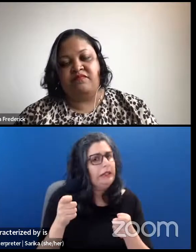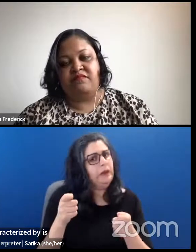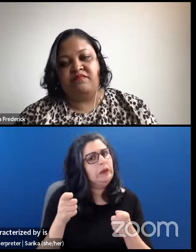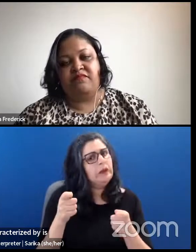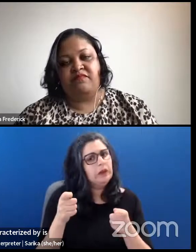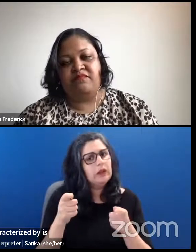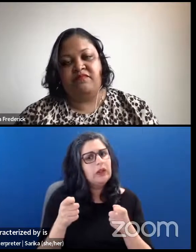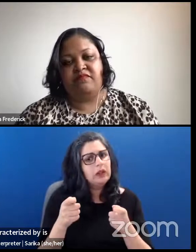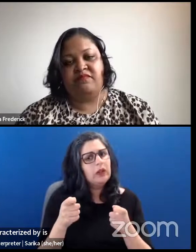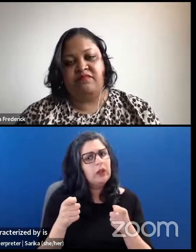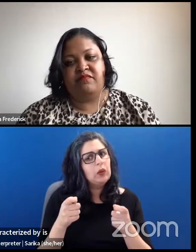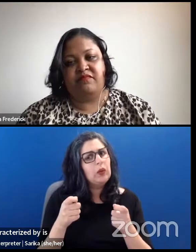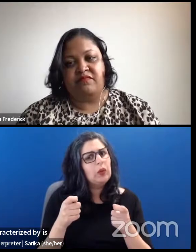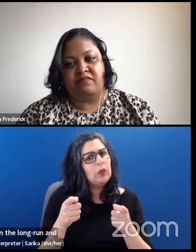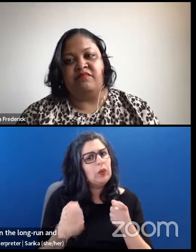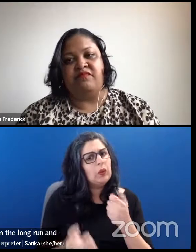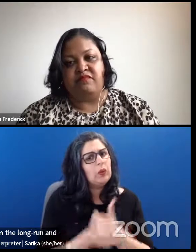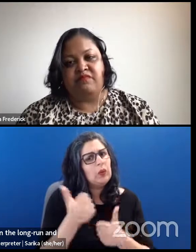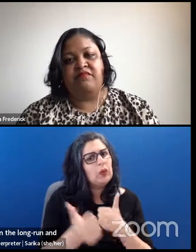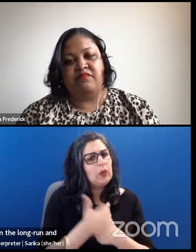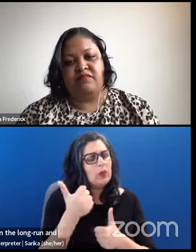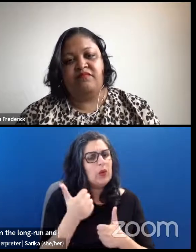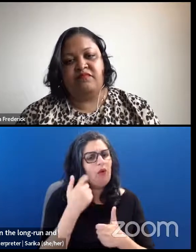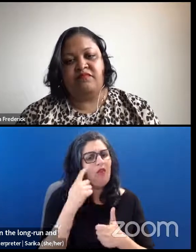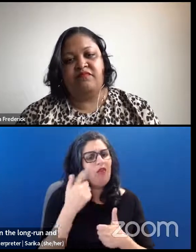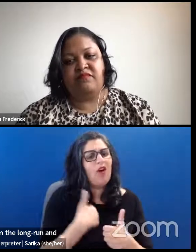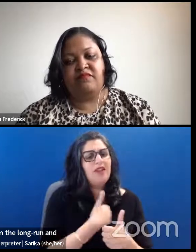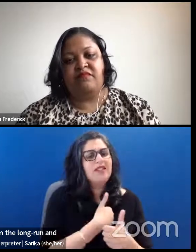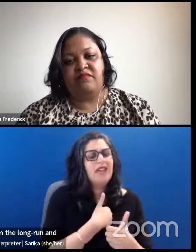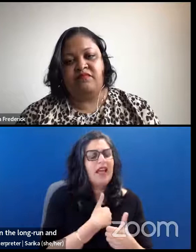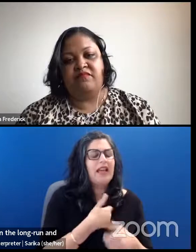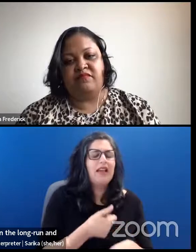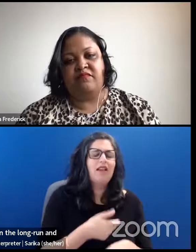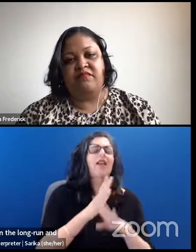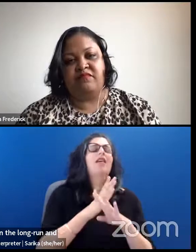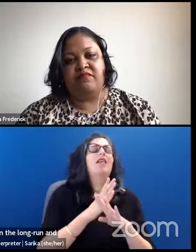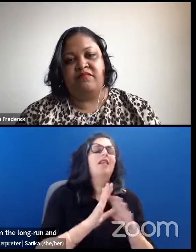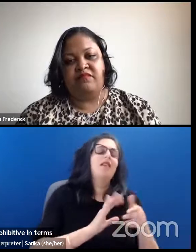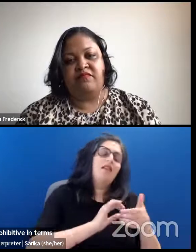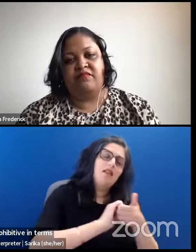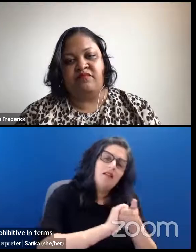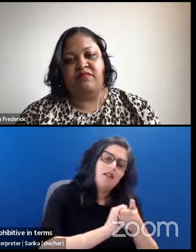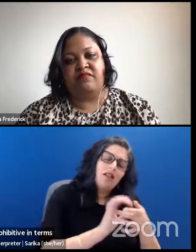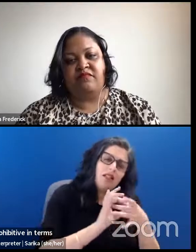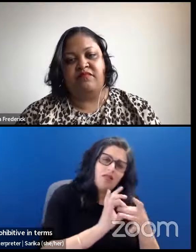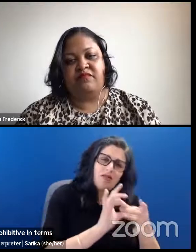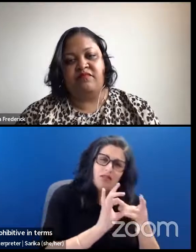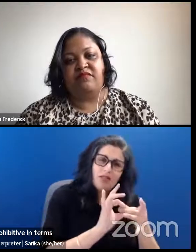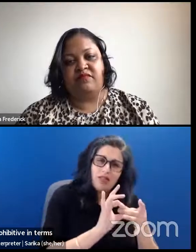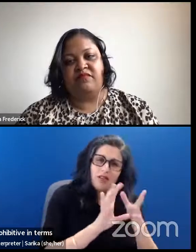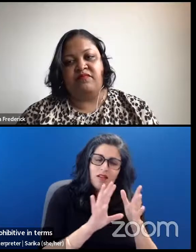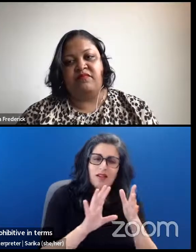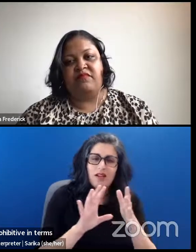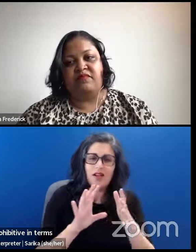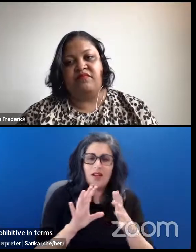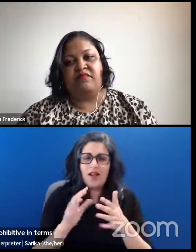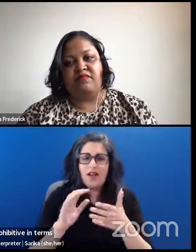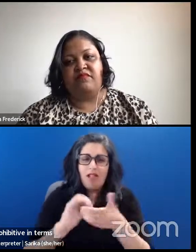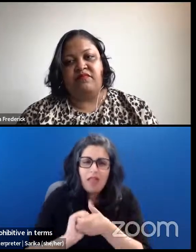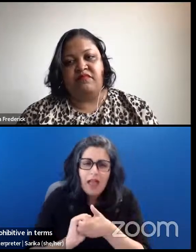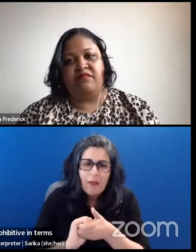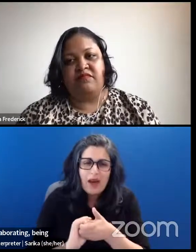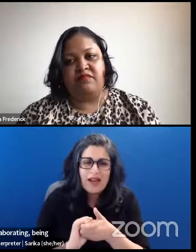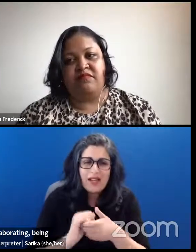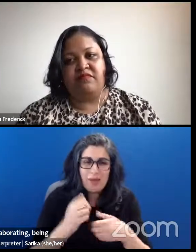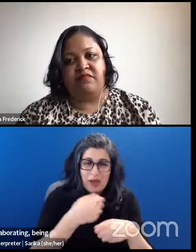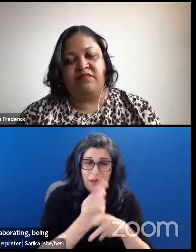you know, prohibitive in terms of making relationships, collaborating, being productive and creative at work, all of these things that we, you know, we